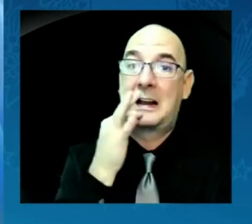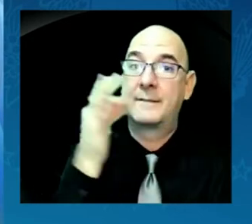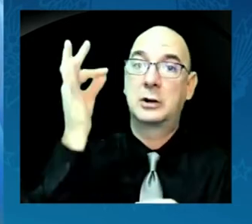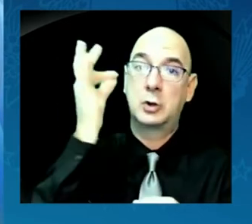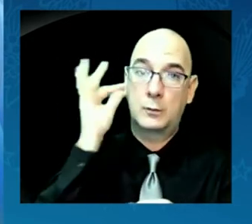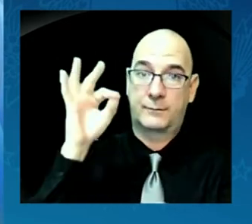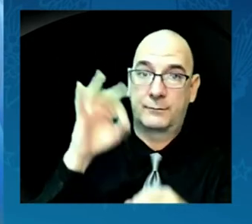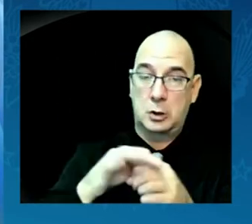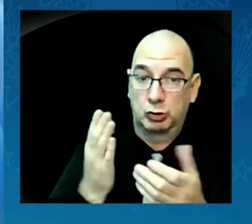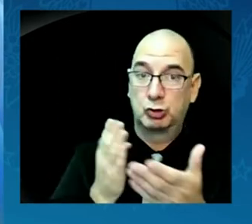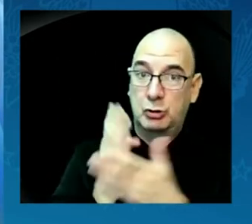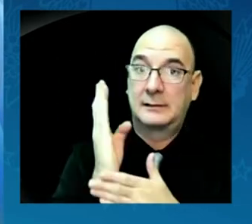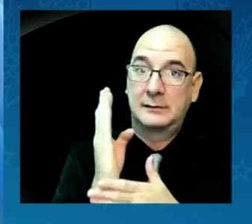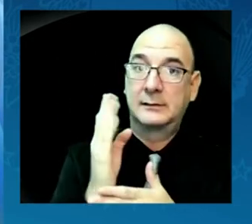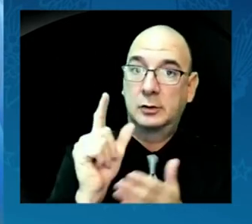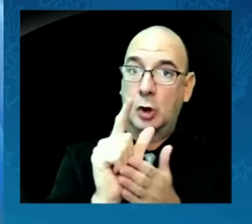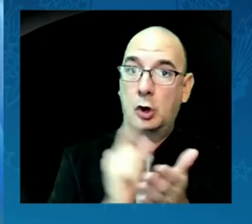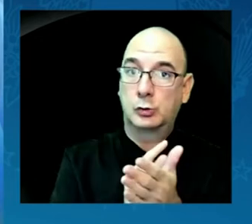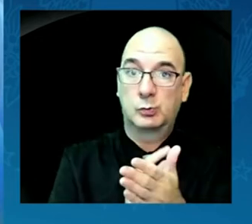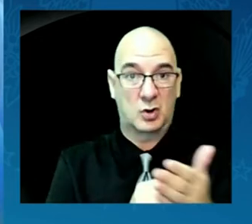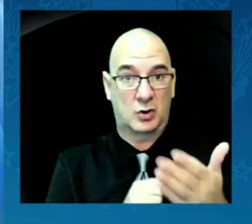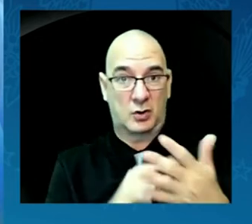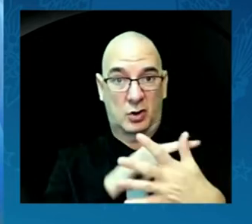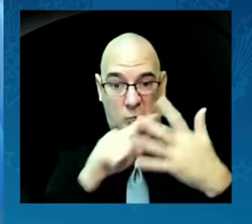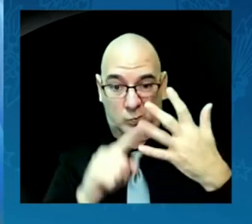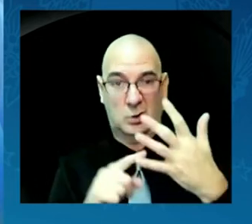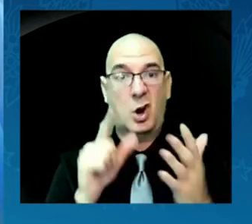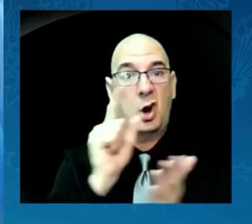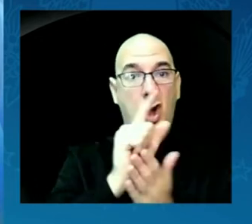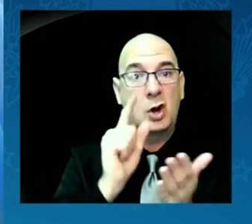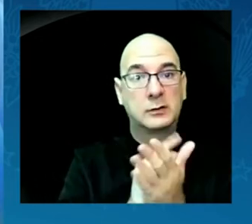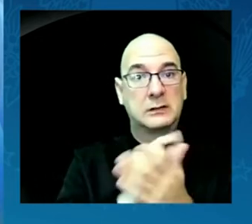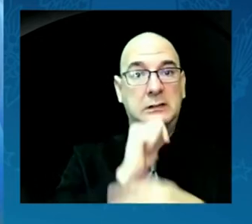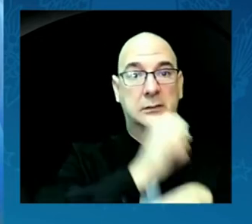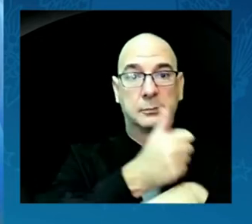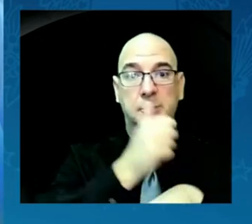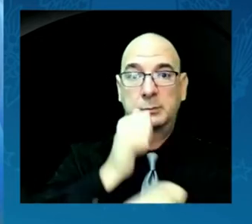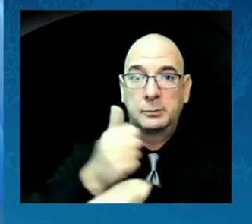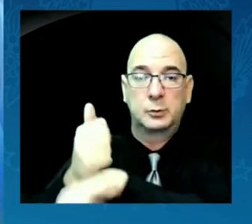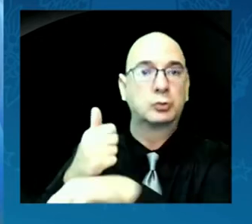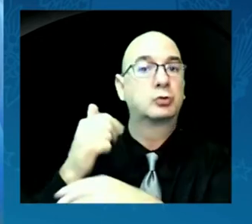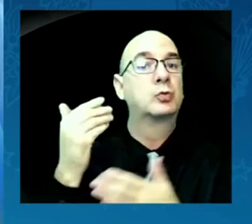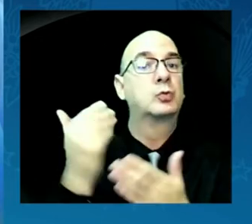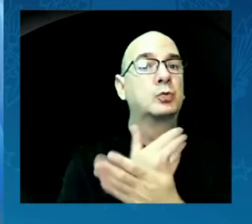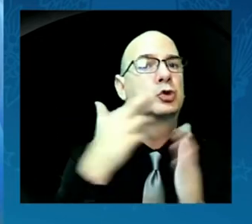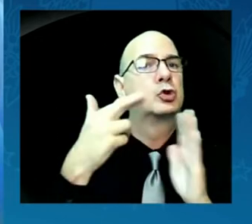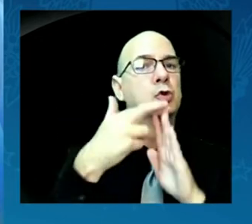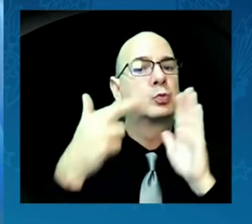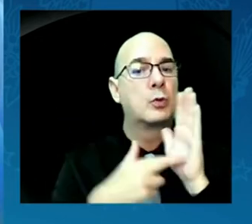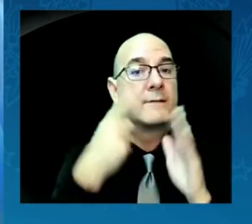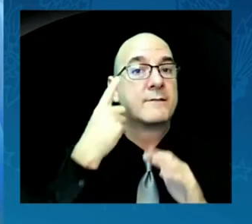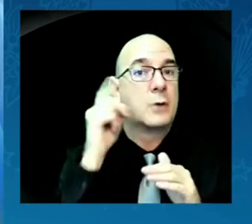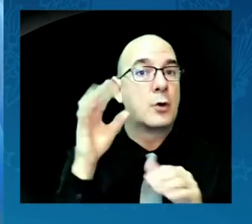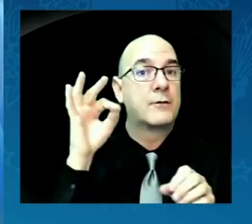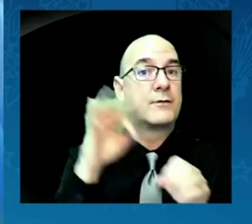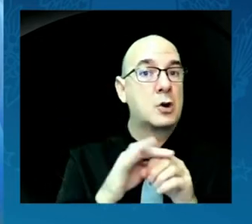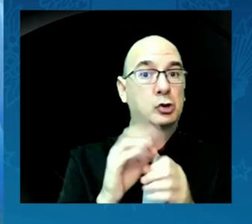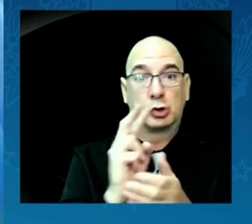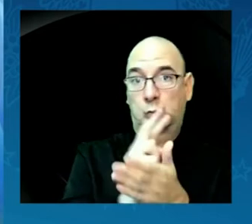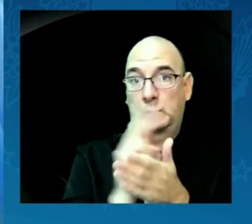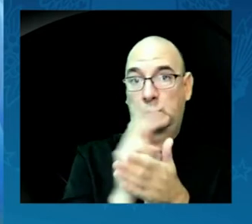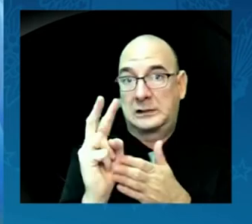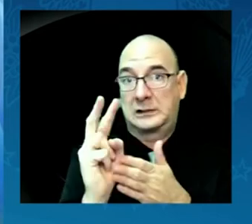set a national baseline for voting, such as two weeks of early voting, drop boxes in convenient locations,